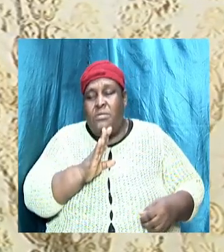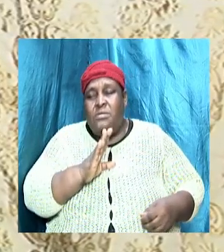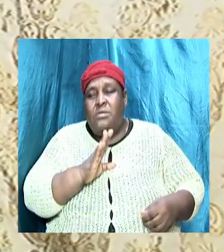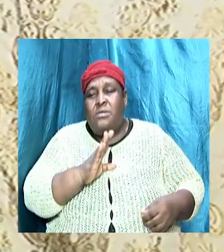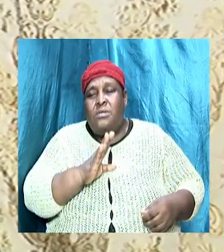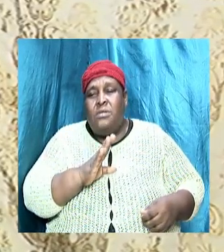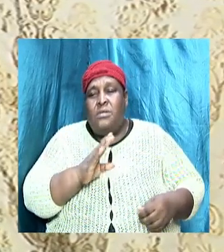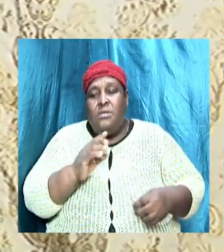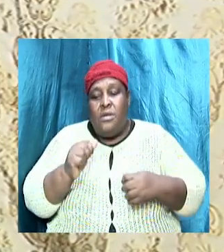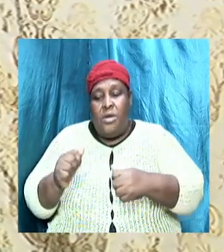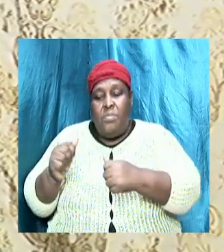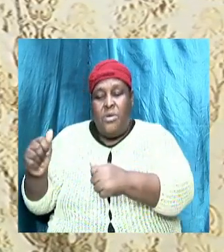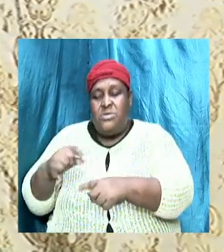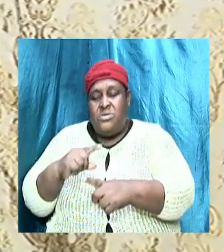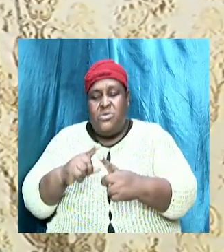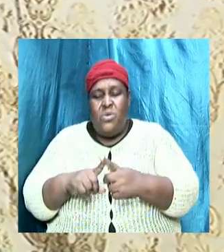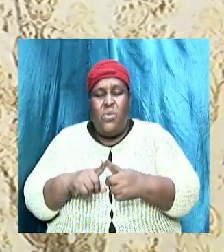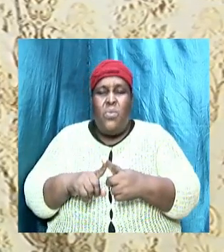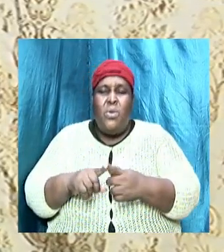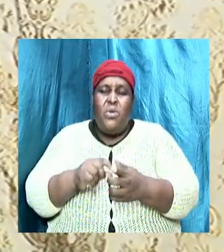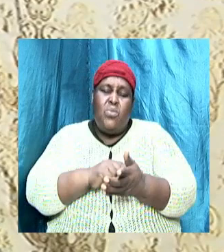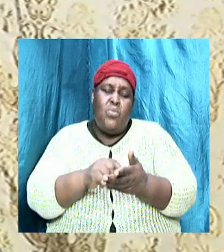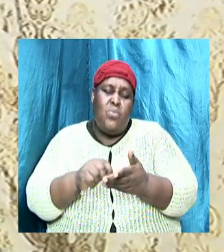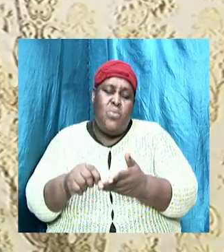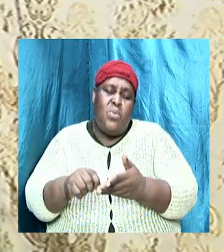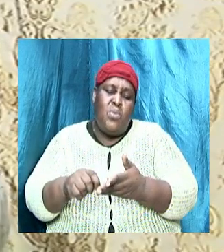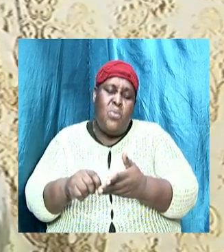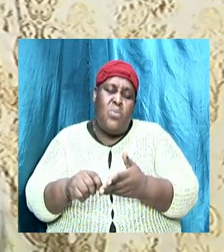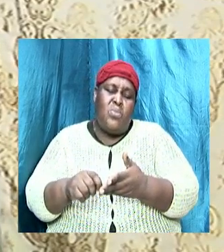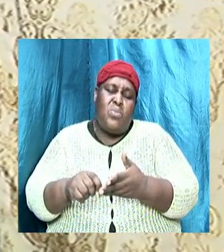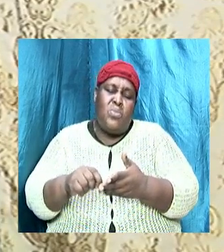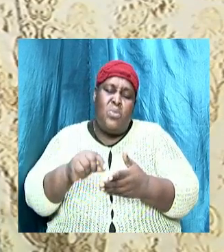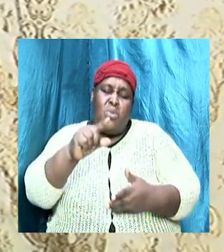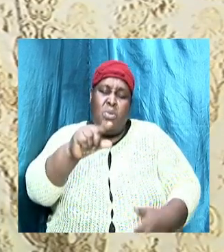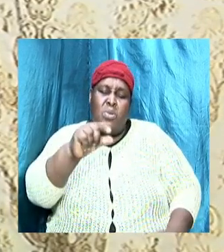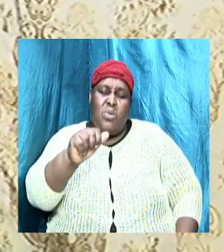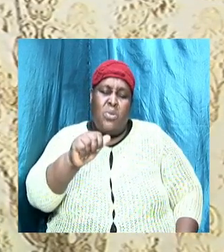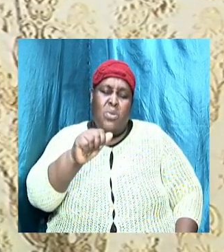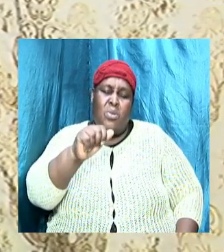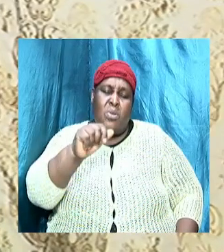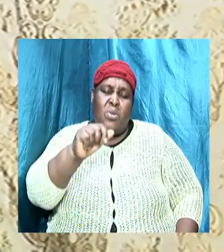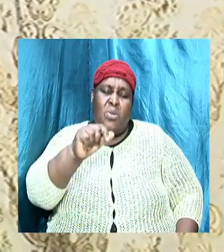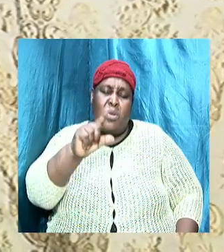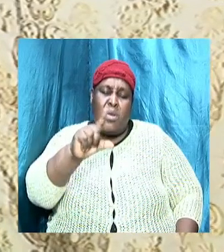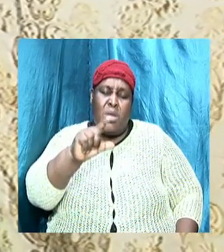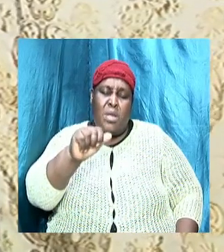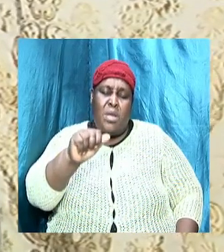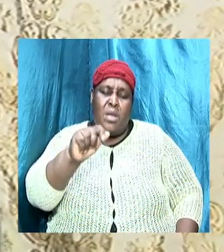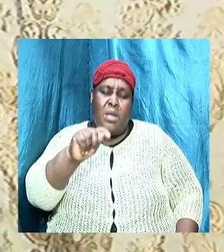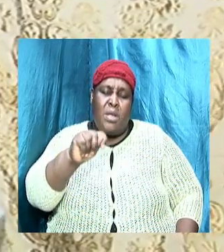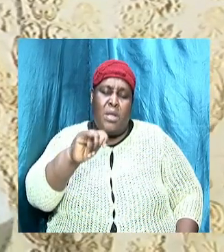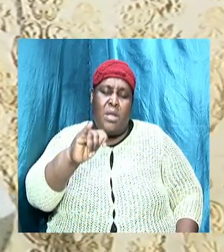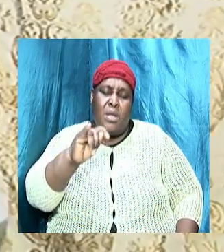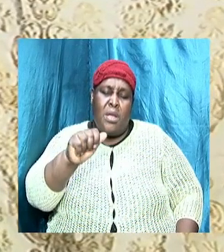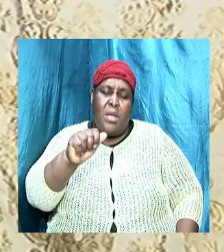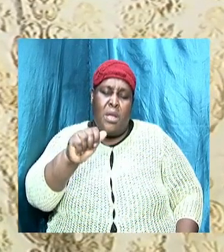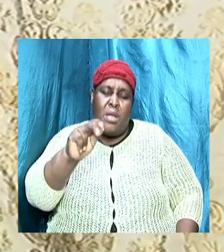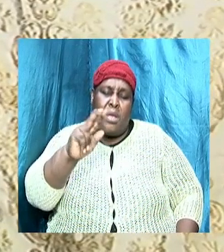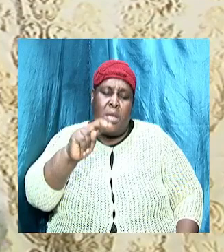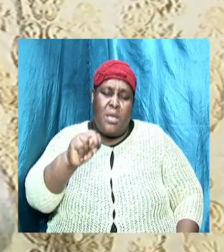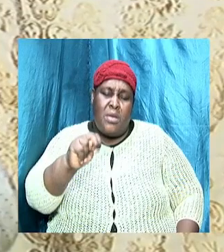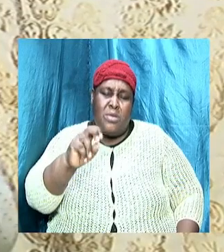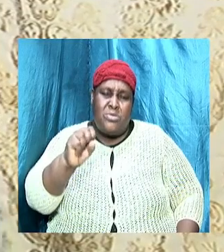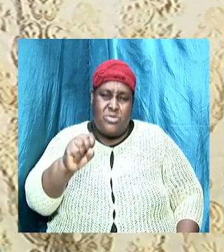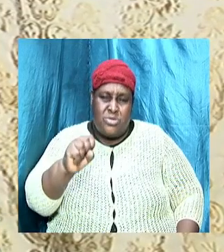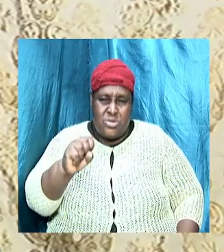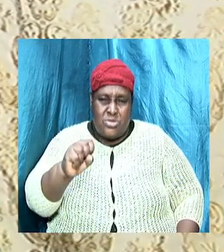right? The apostle, when he wrote to the Galatians, we said, went through great lengths to have them to understand that,